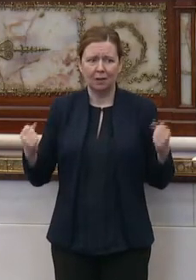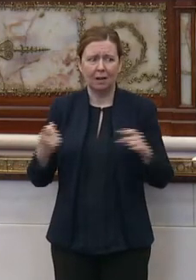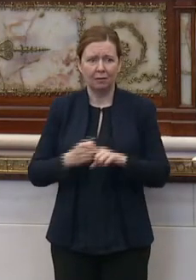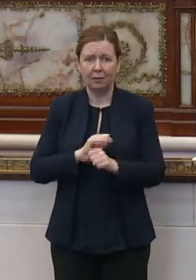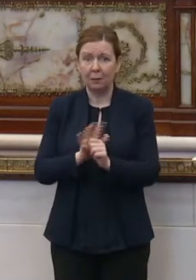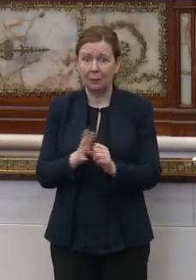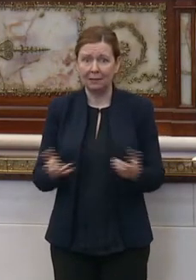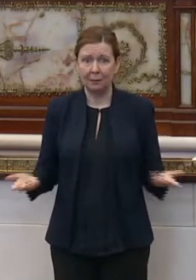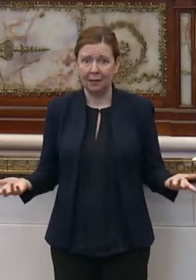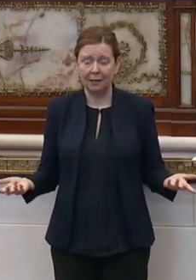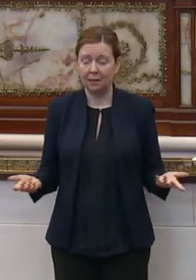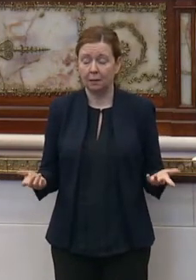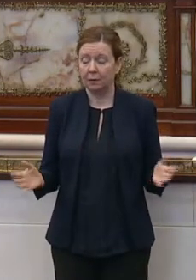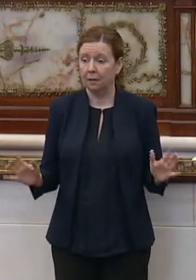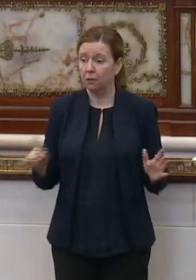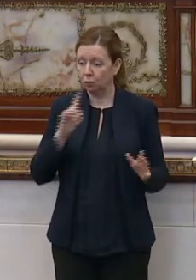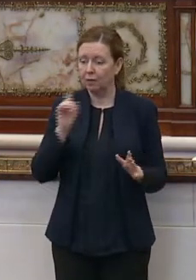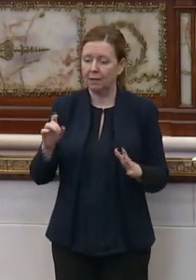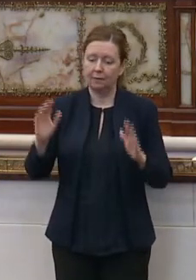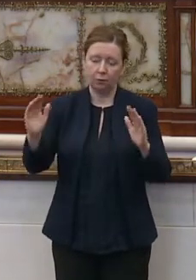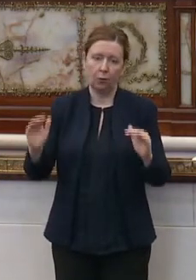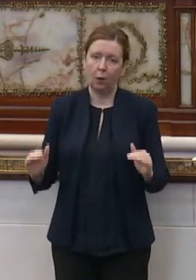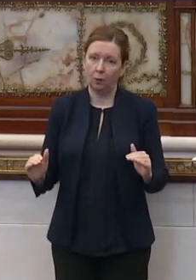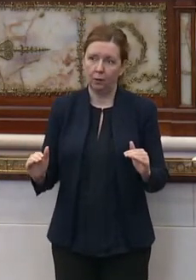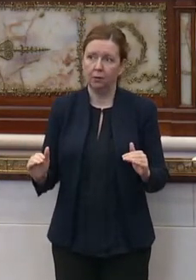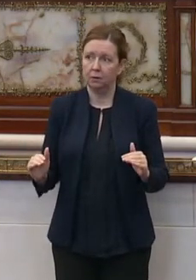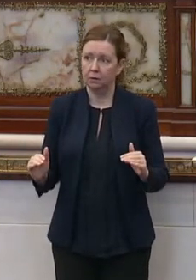this pandemic. We're really going to have to lower